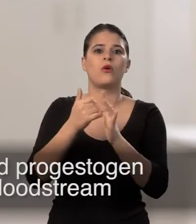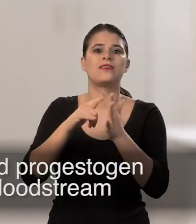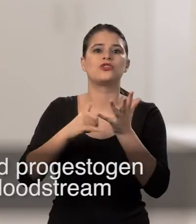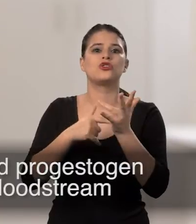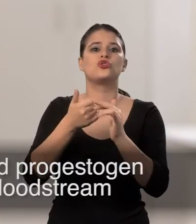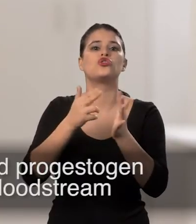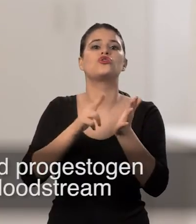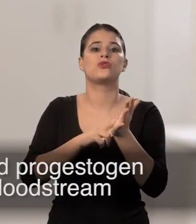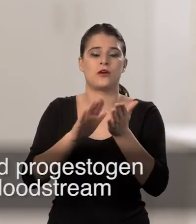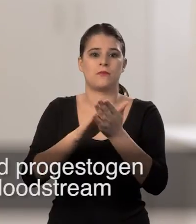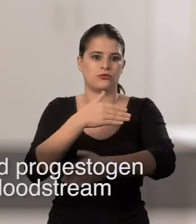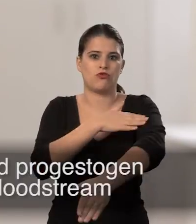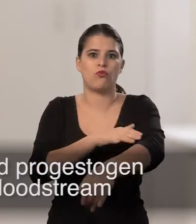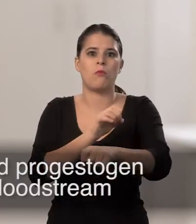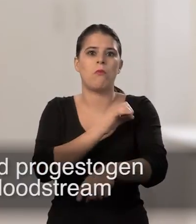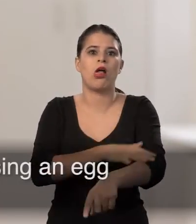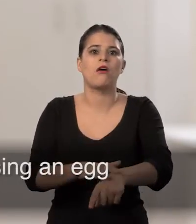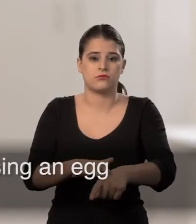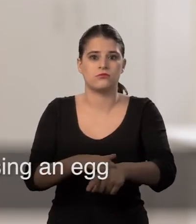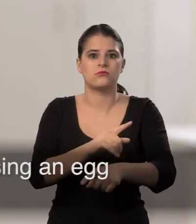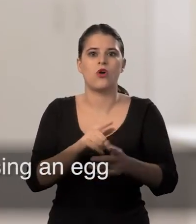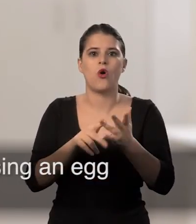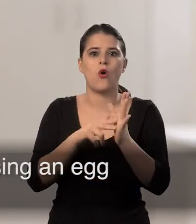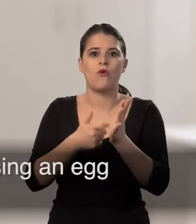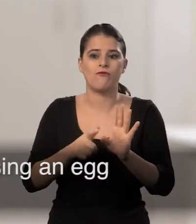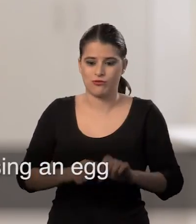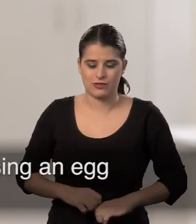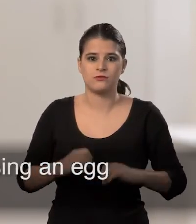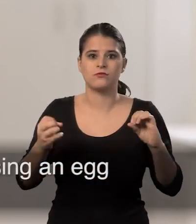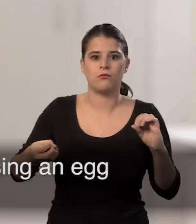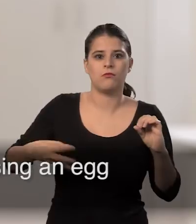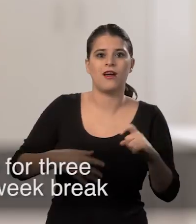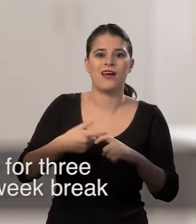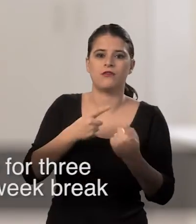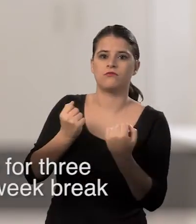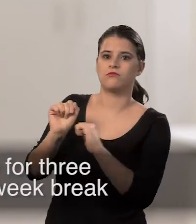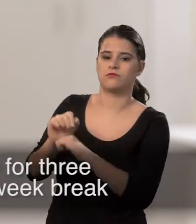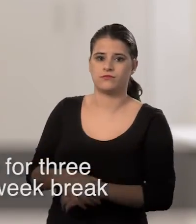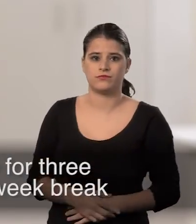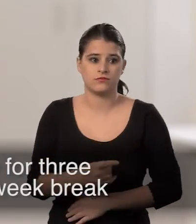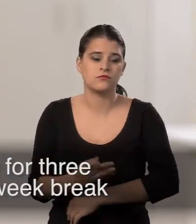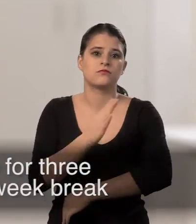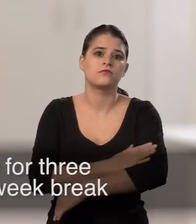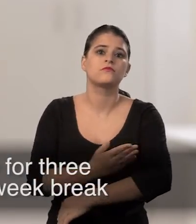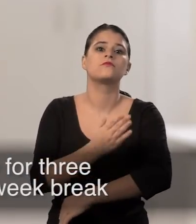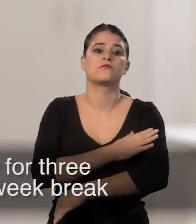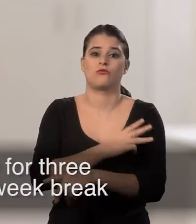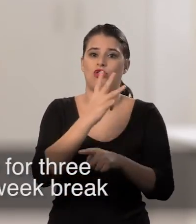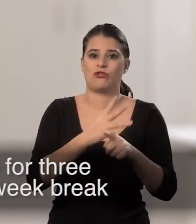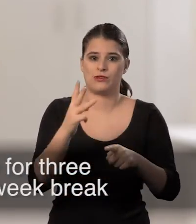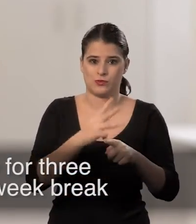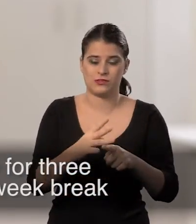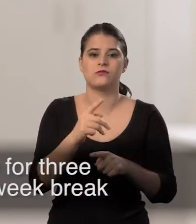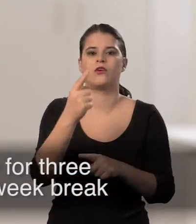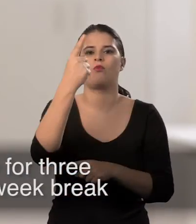progestogen, which are absorbed through the bloodstream and prevent the ovary from releasing an egg. New patches are applied weekly for